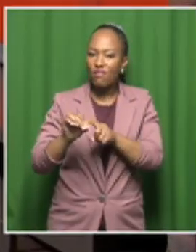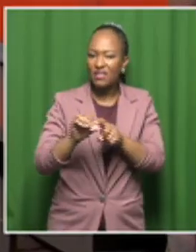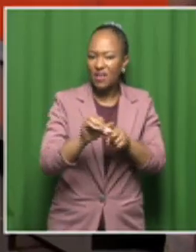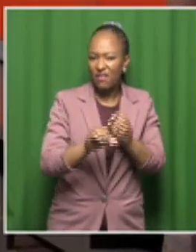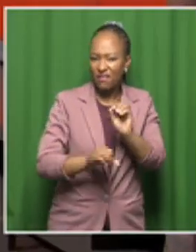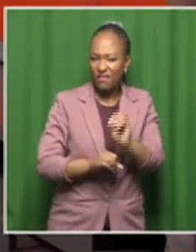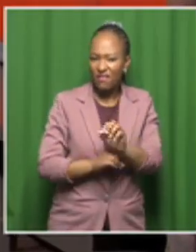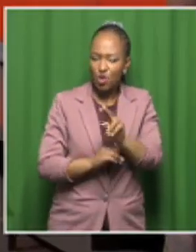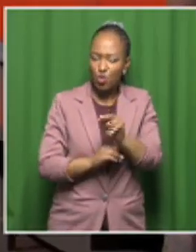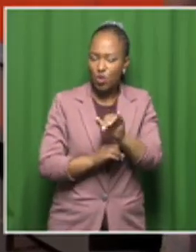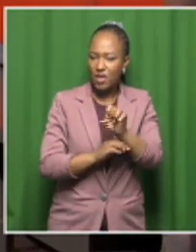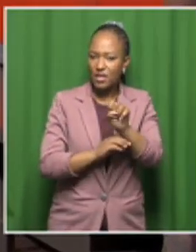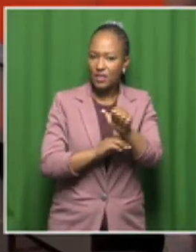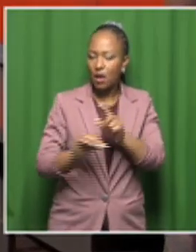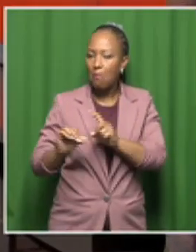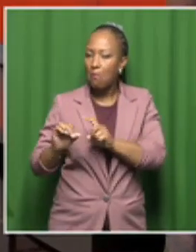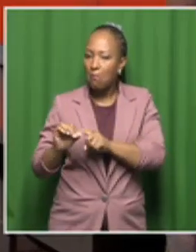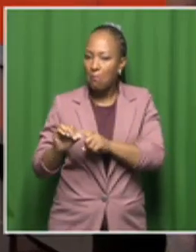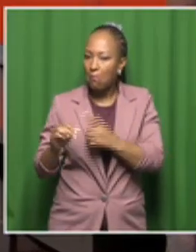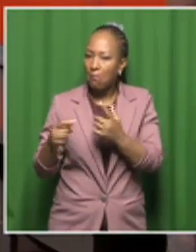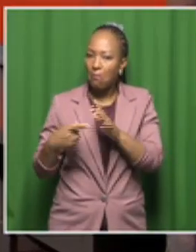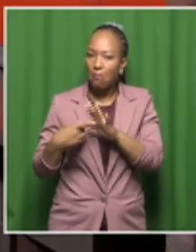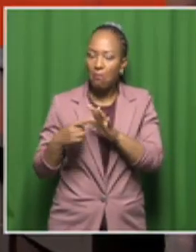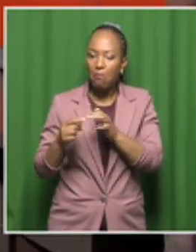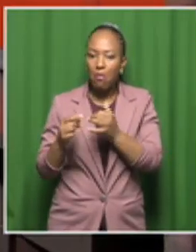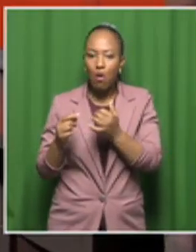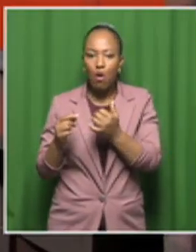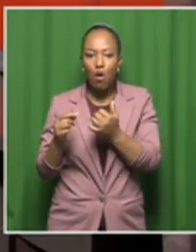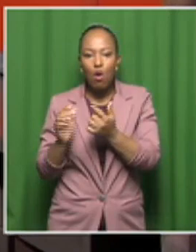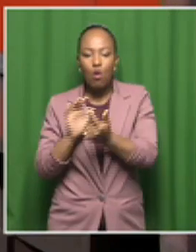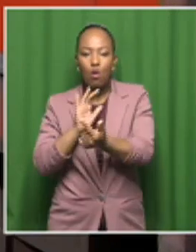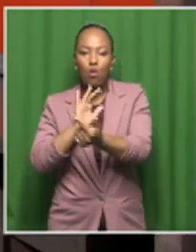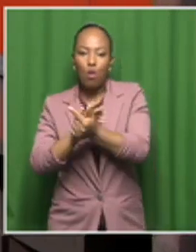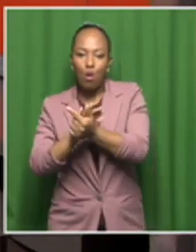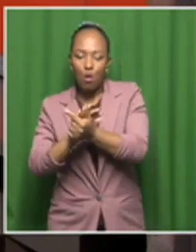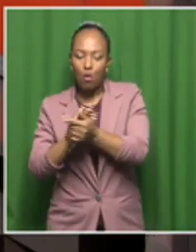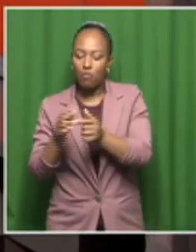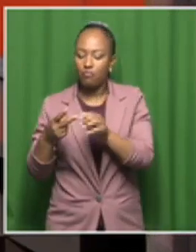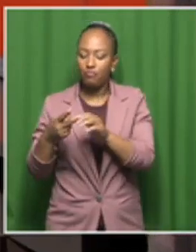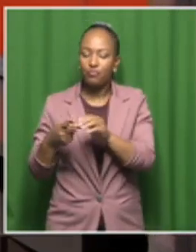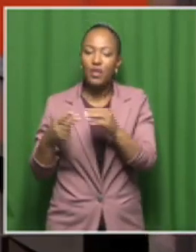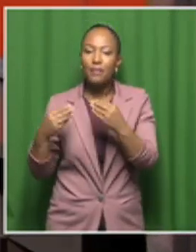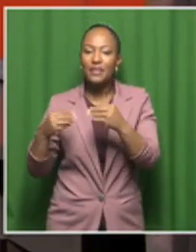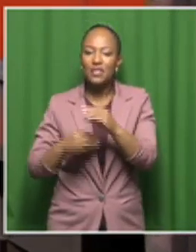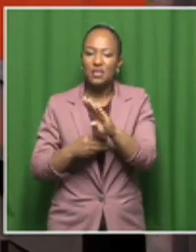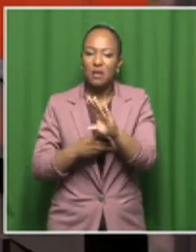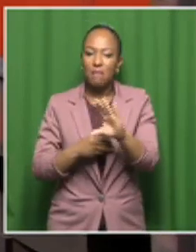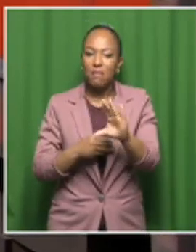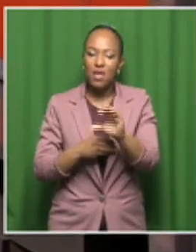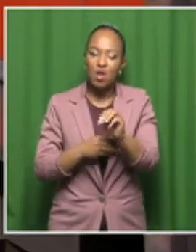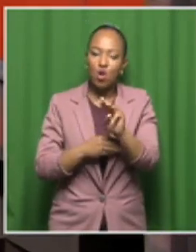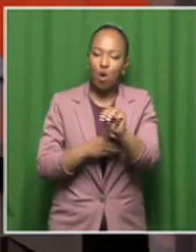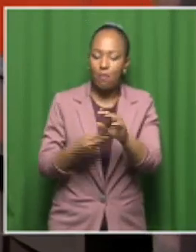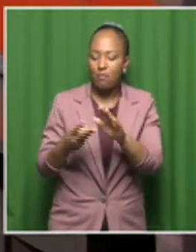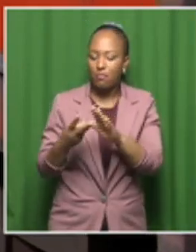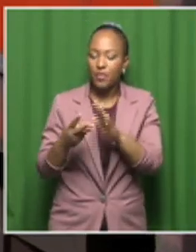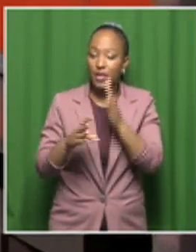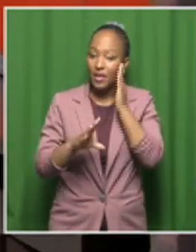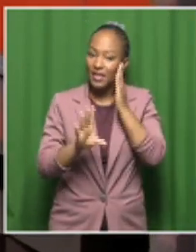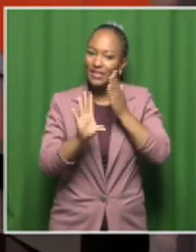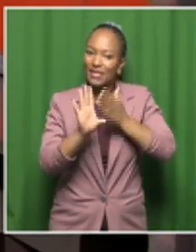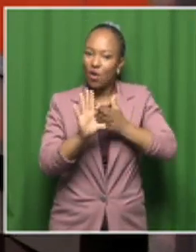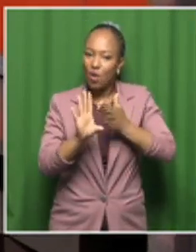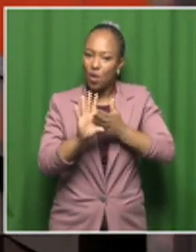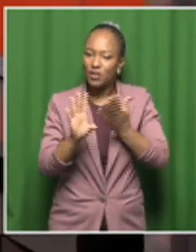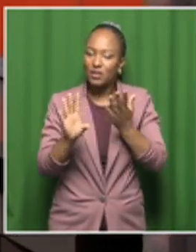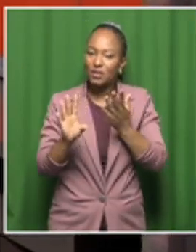have qualified in? It's usually law you know BCOM or you know psychology it's usually